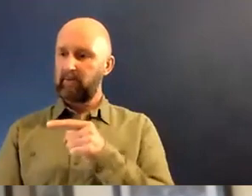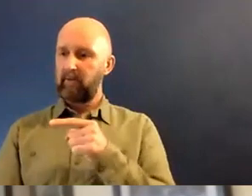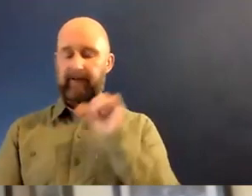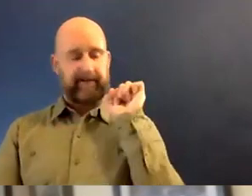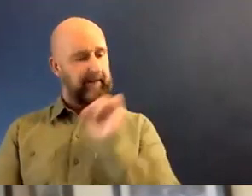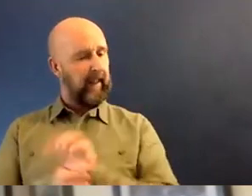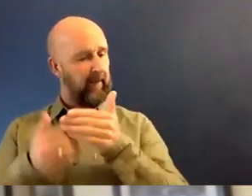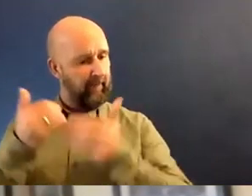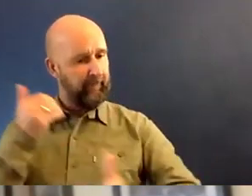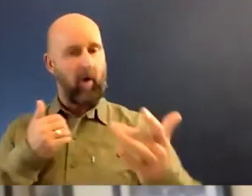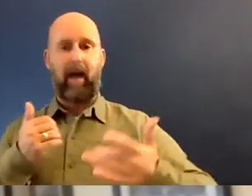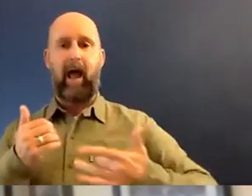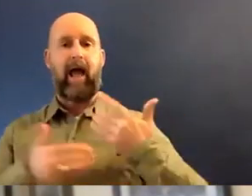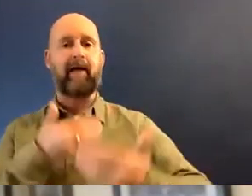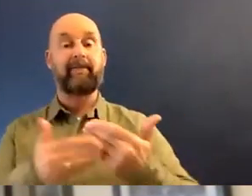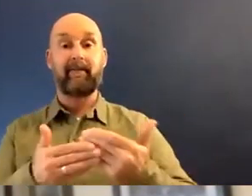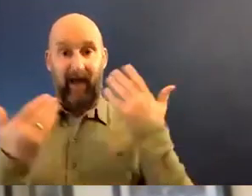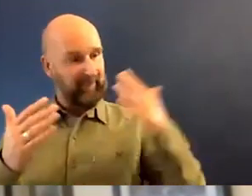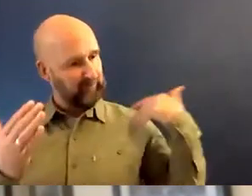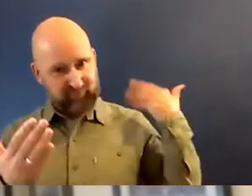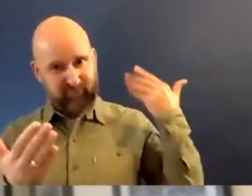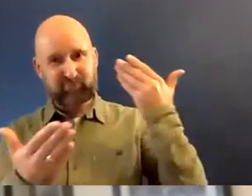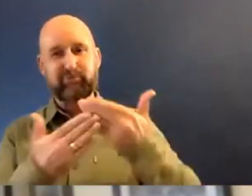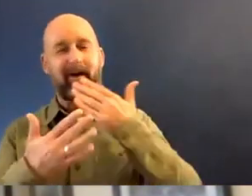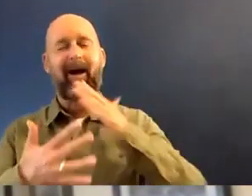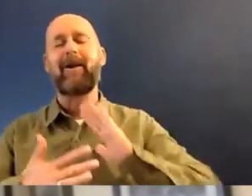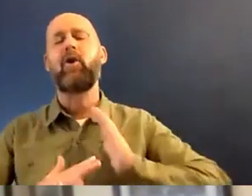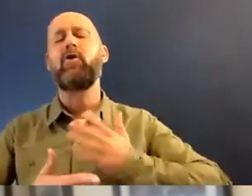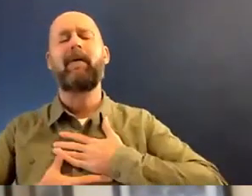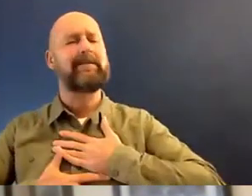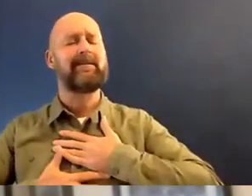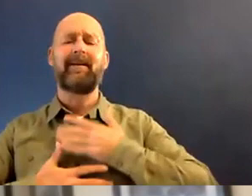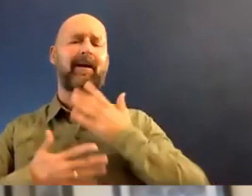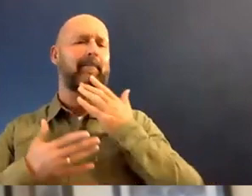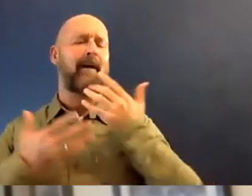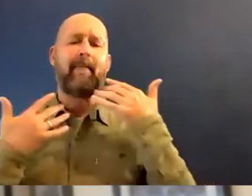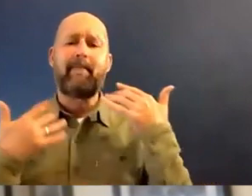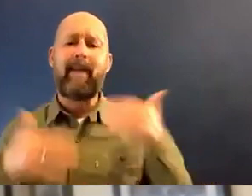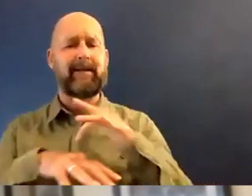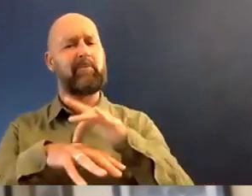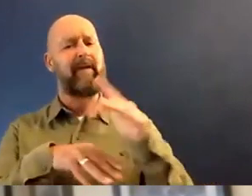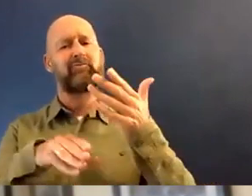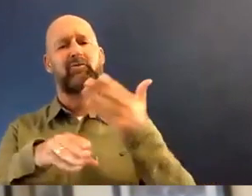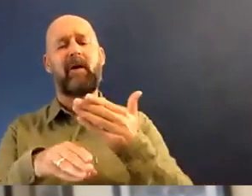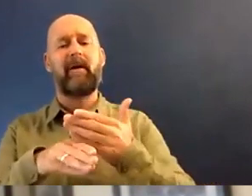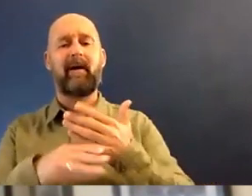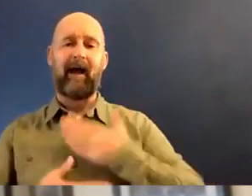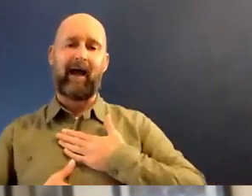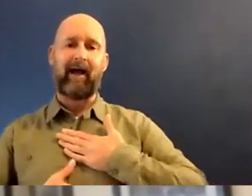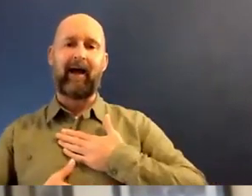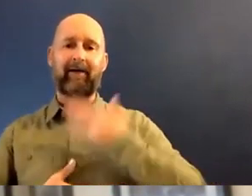life. And I've been doing it ever since. I love it. It's the most amazing profession. I'm so blessed to do what I do.